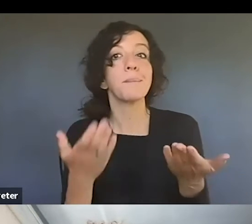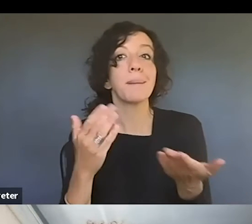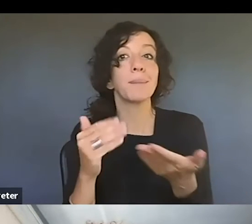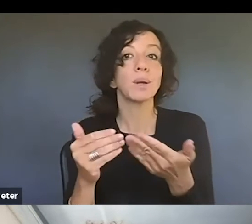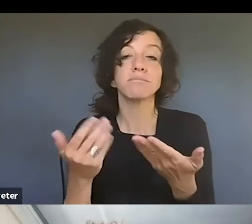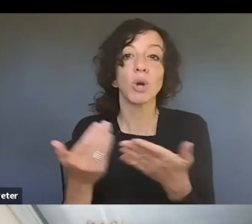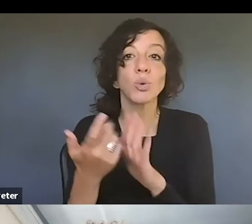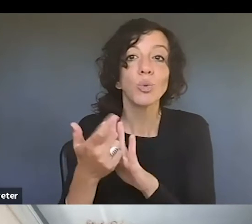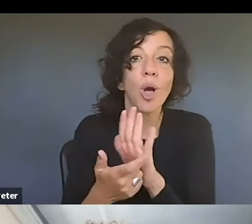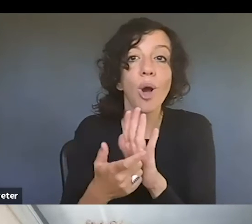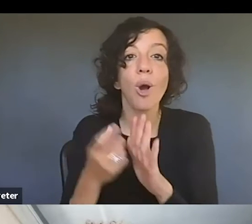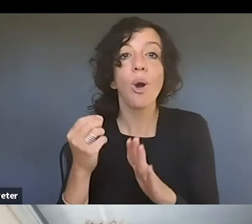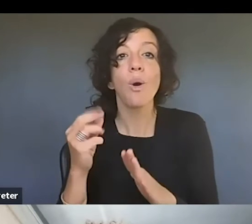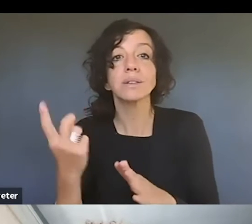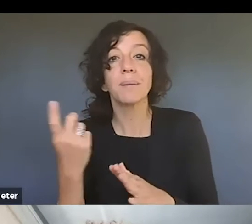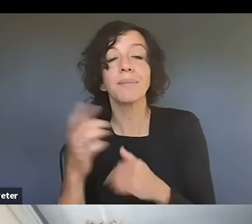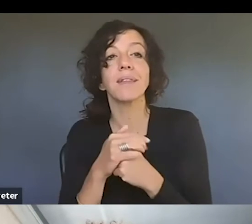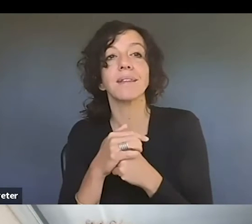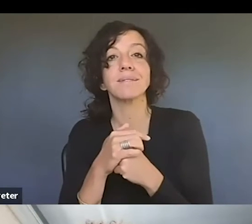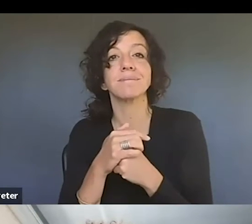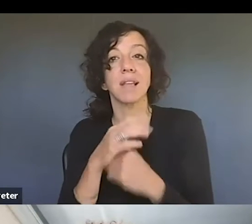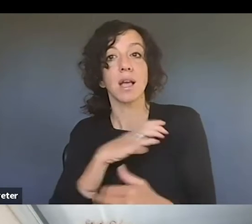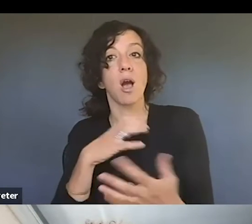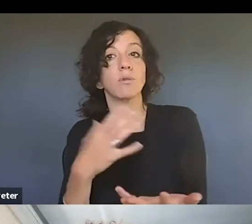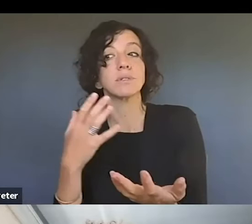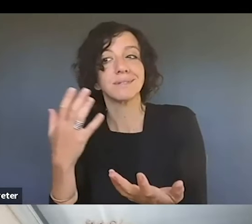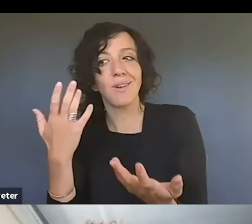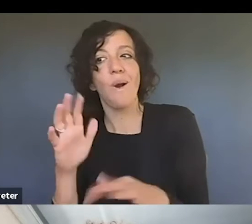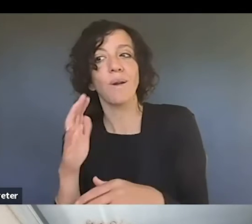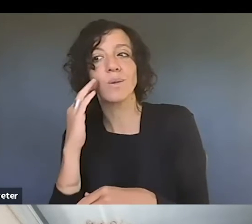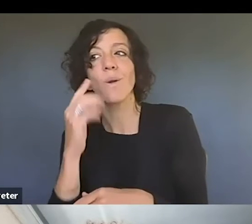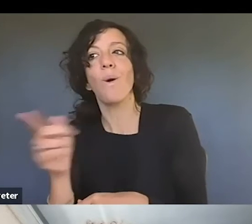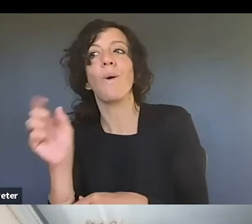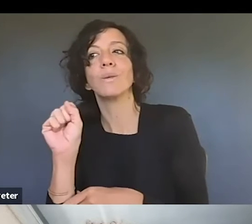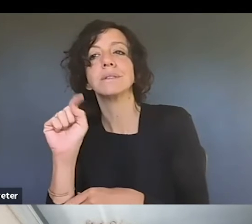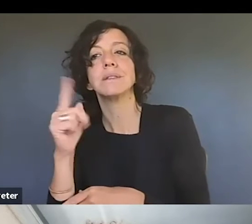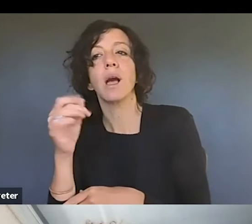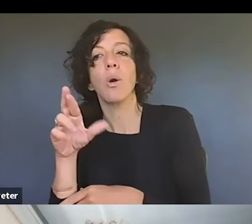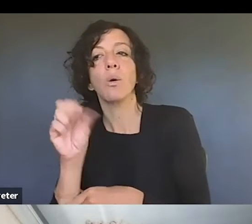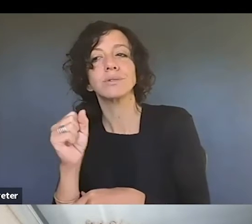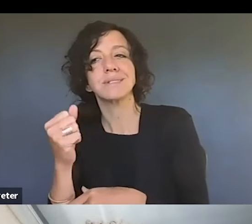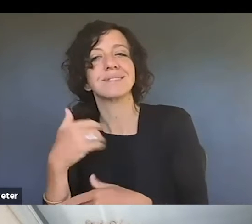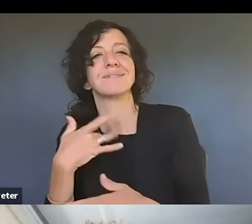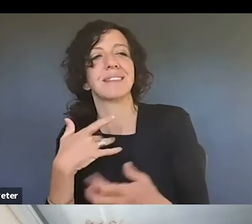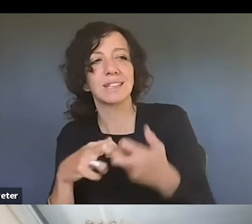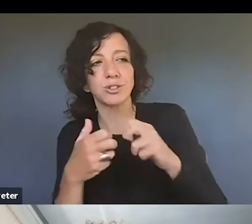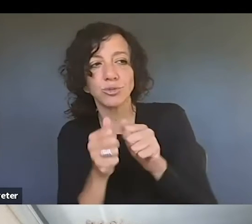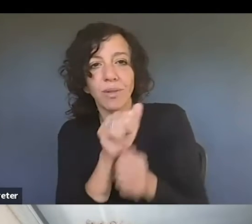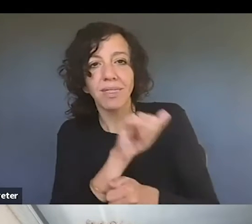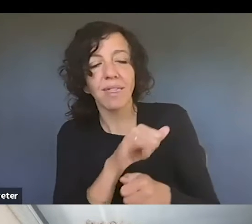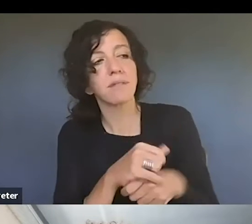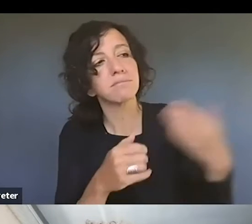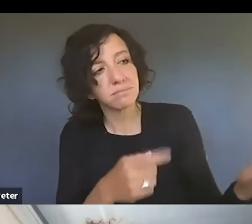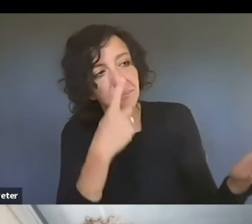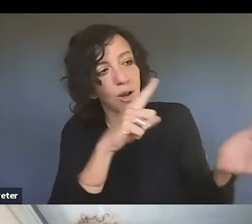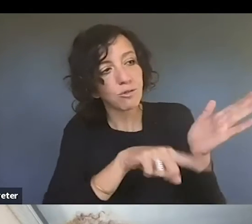We've been hearing from stakeholders that this is a problem, this is an issue. Copyright office, can you research this and let us know how this is